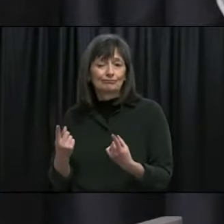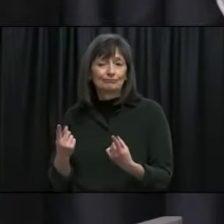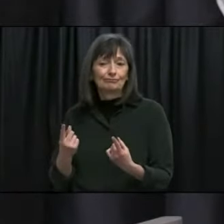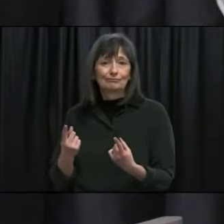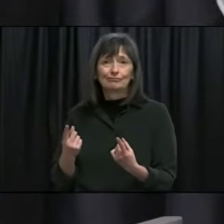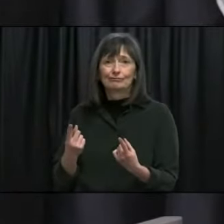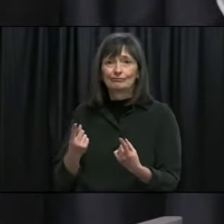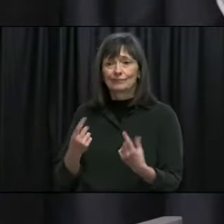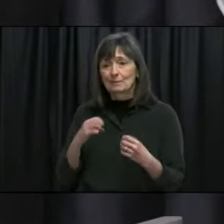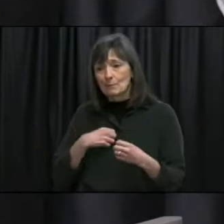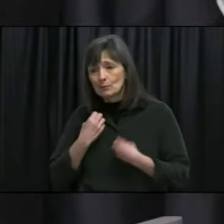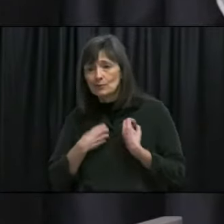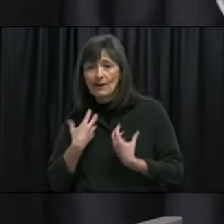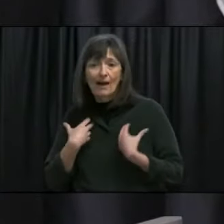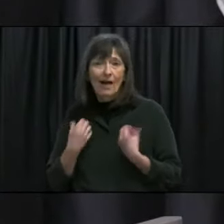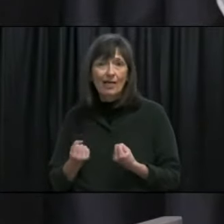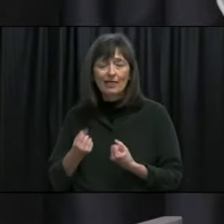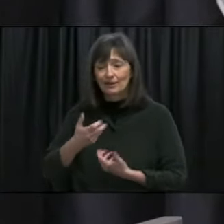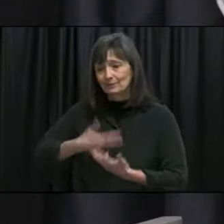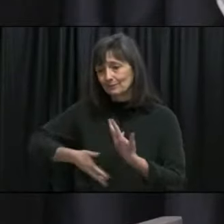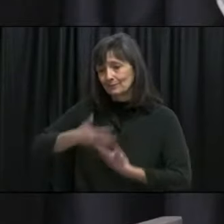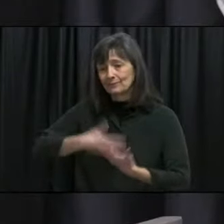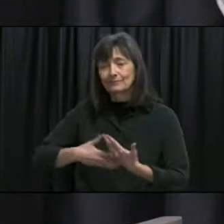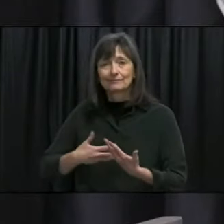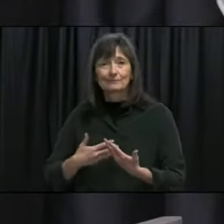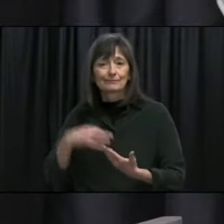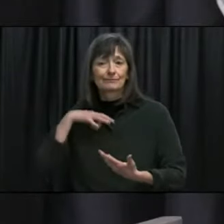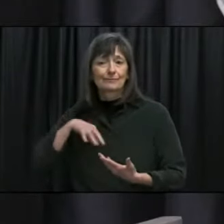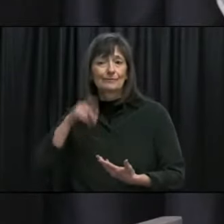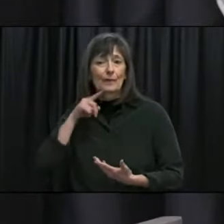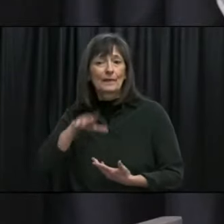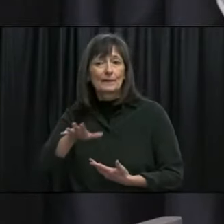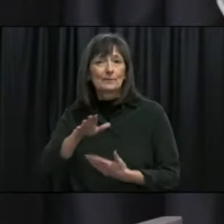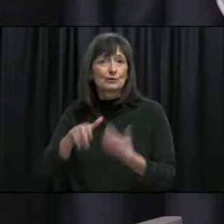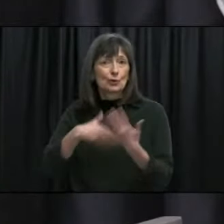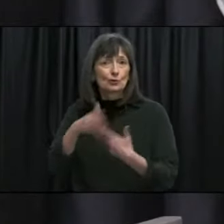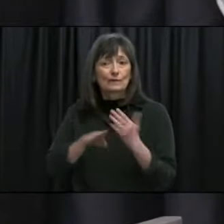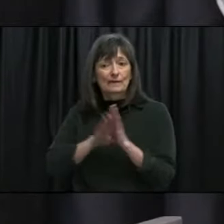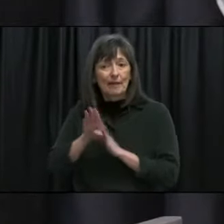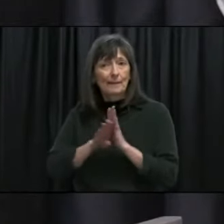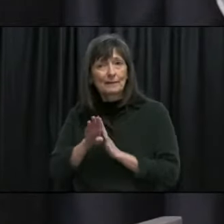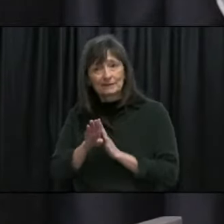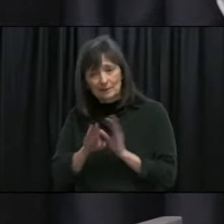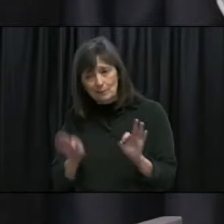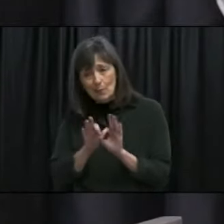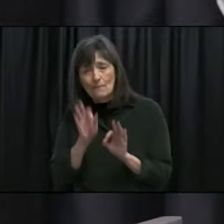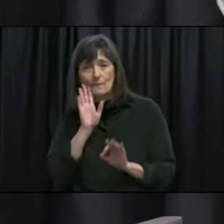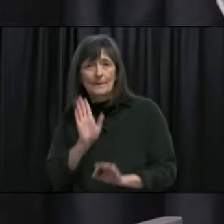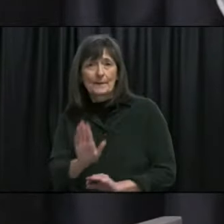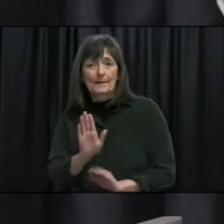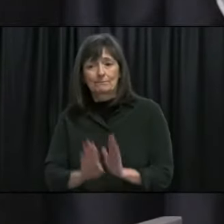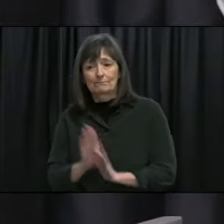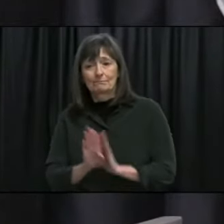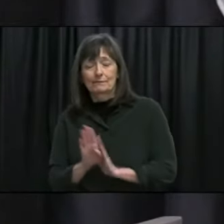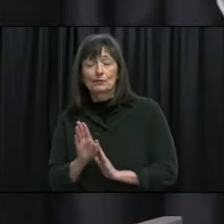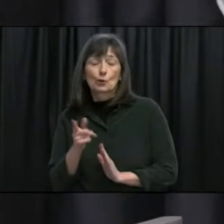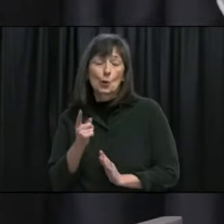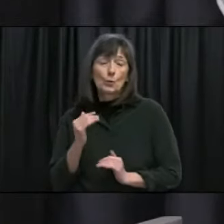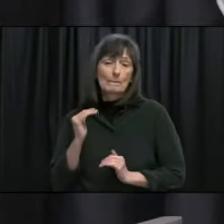social interactions and the social development that they need to have to be able to